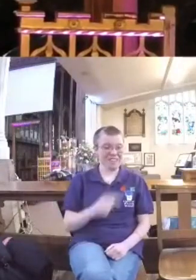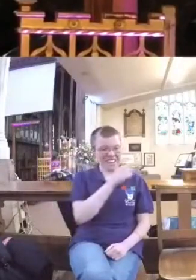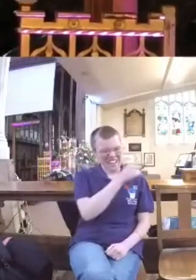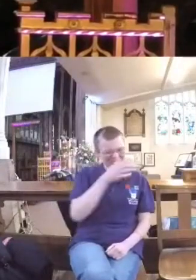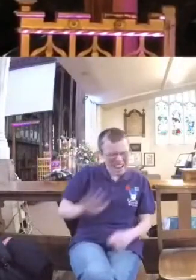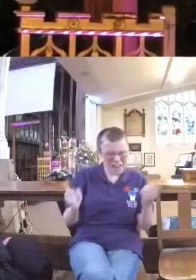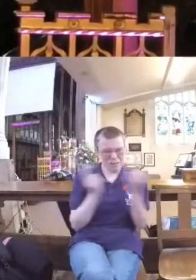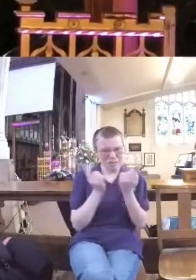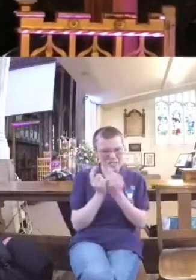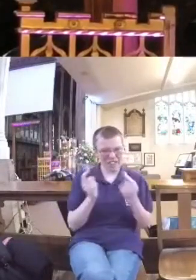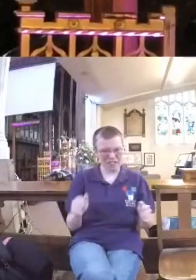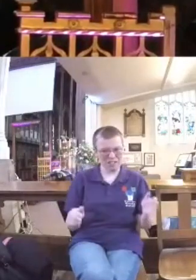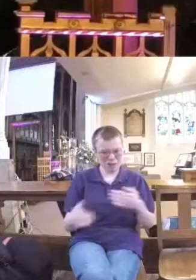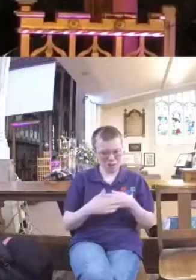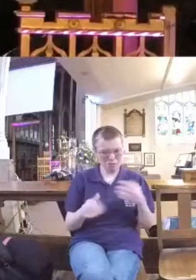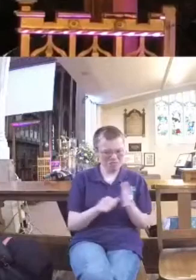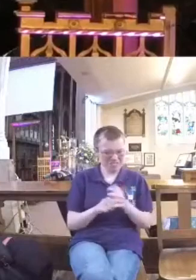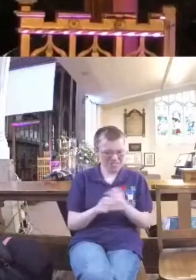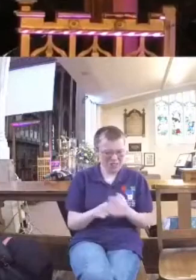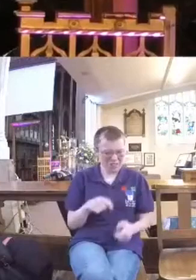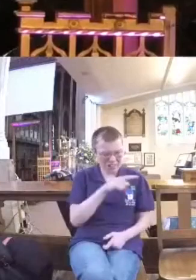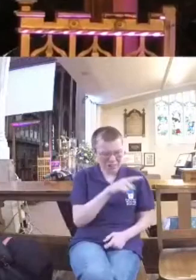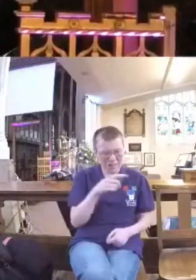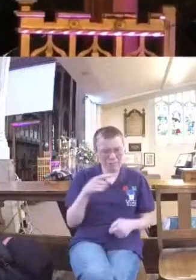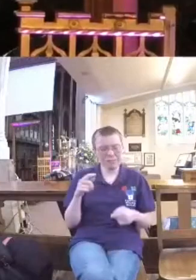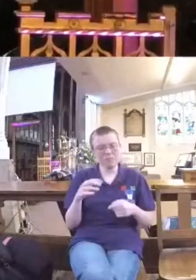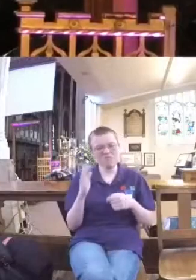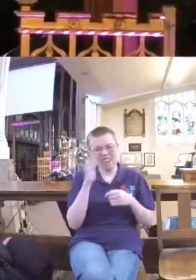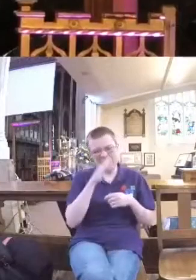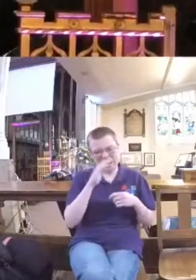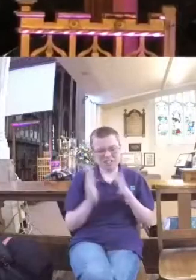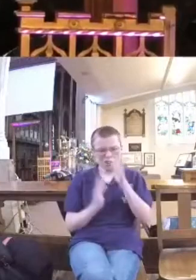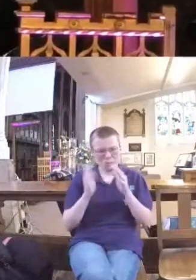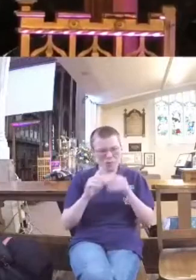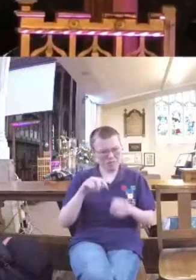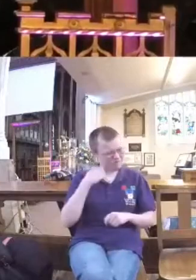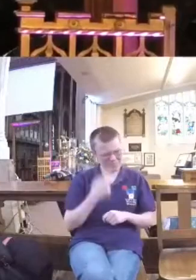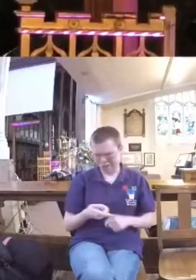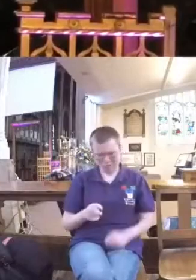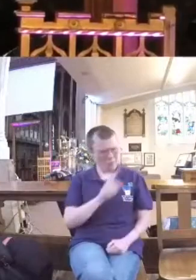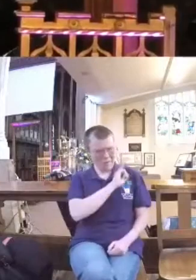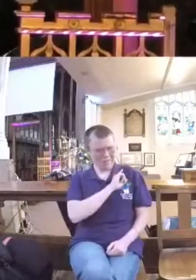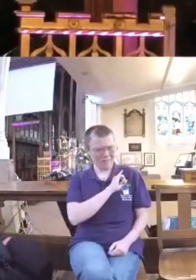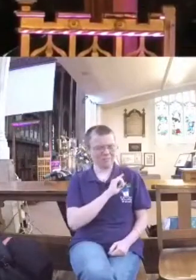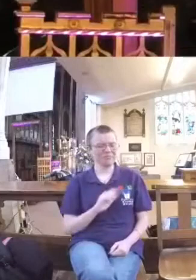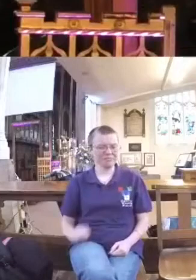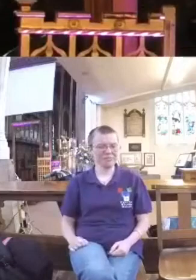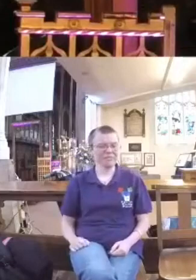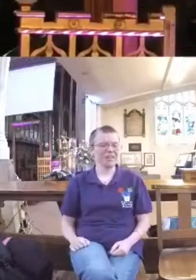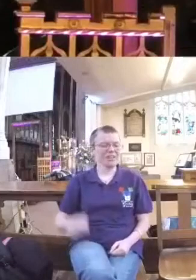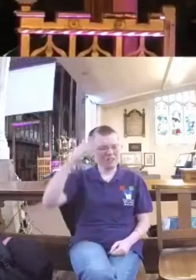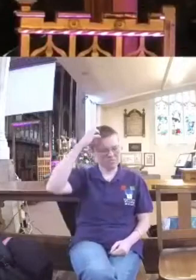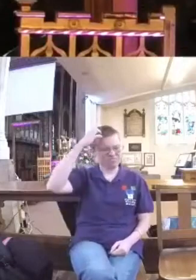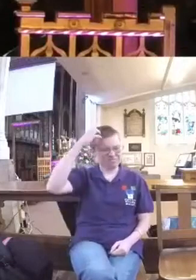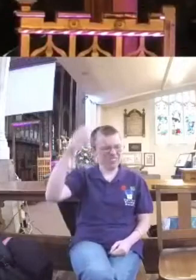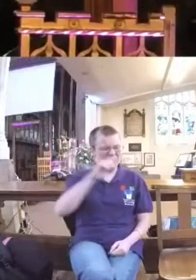he's accomplished in his life. Why can't he burn incense? And for Isaiah, pride came